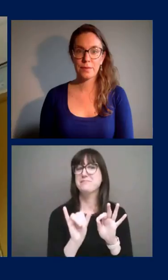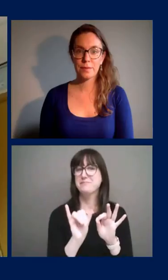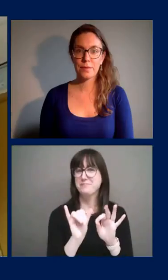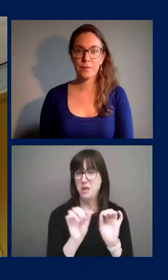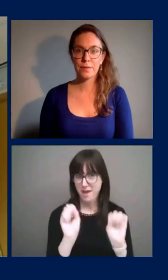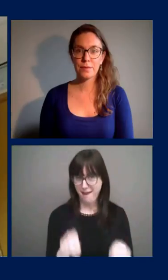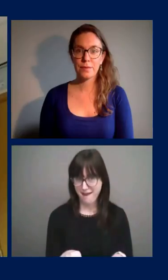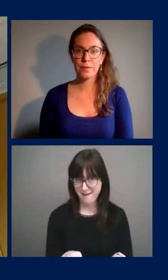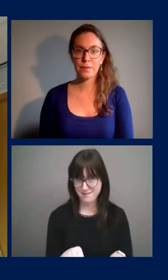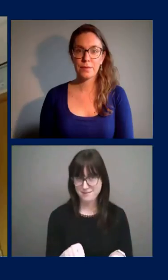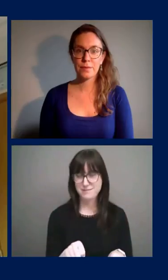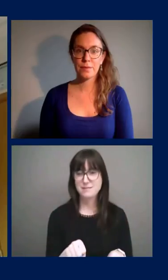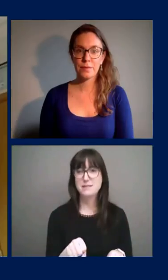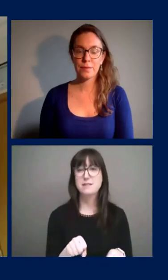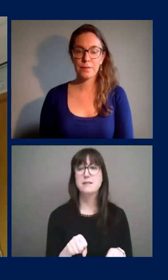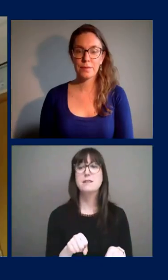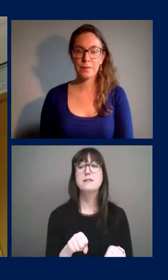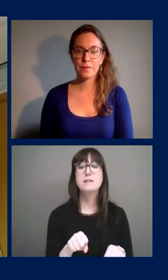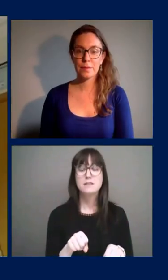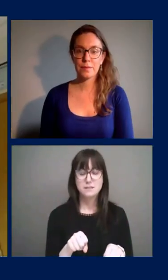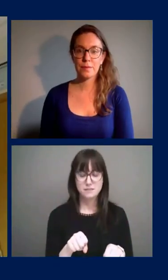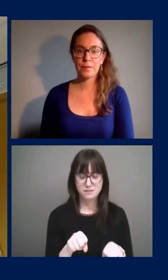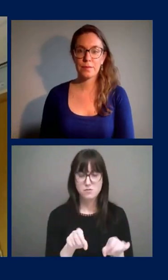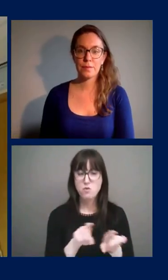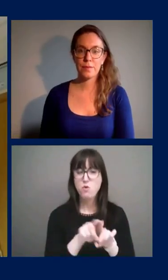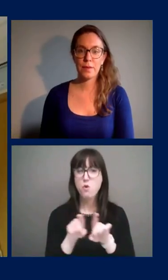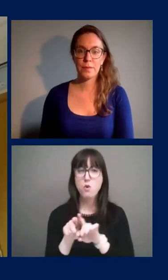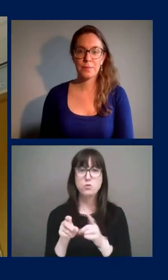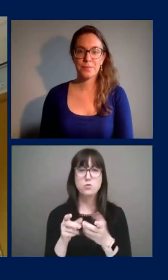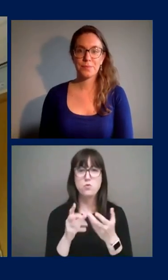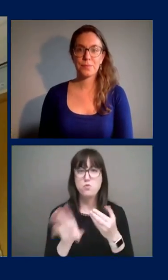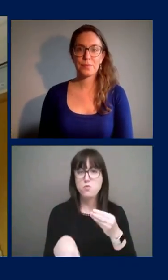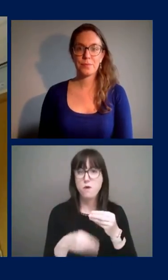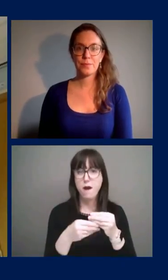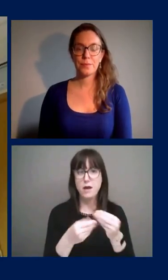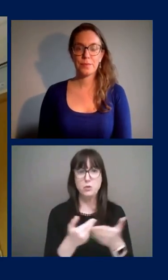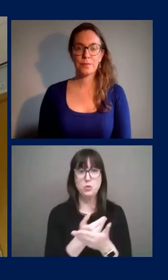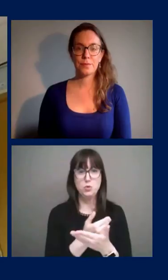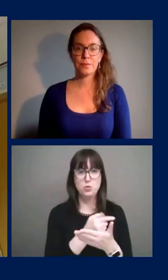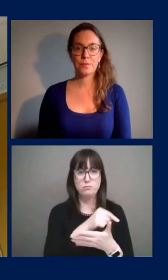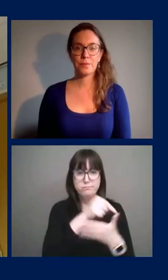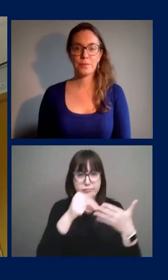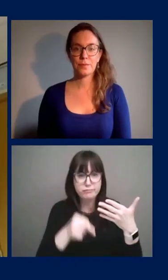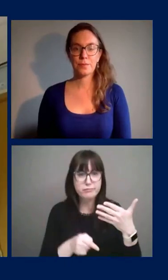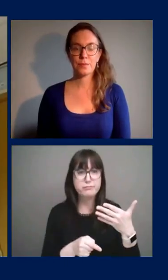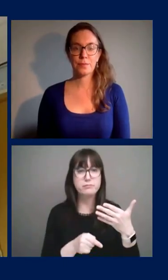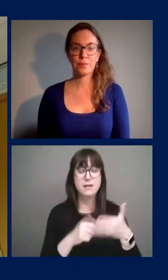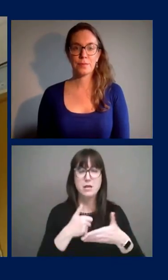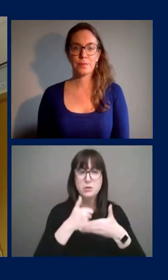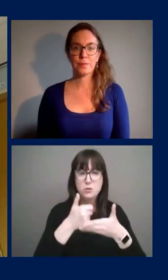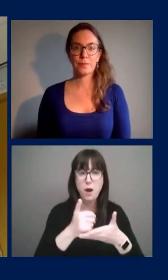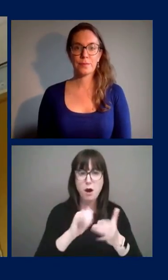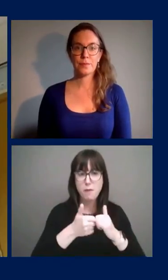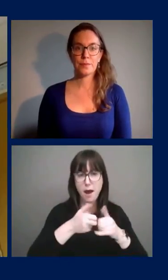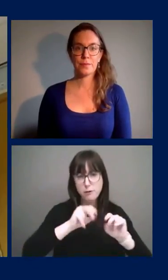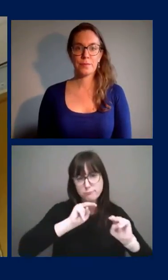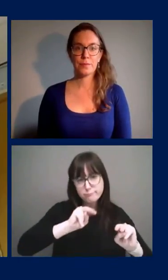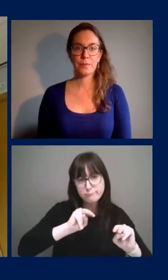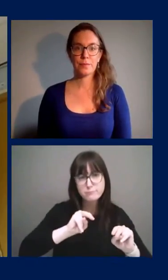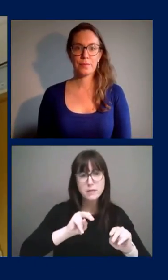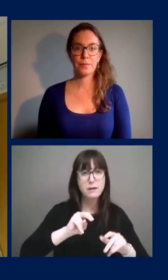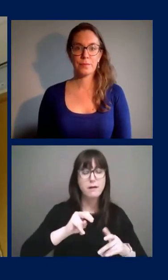And we are also able to add in new variables to be able to start to track things like ethnicity.